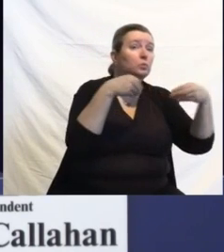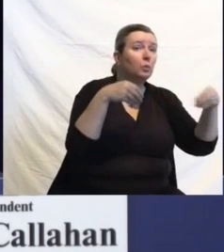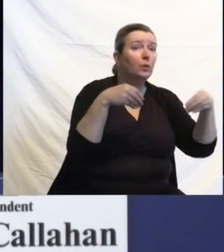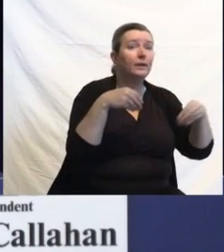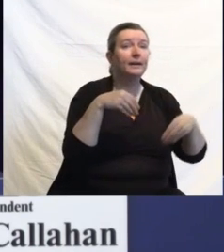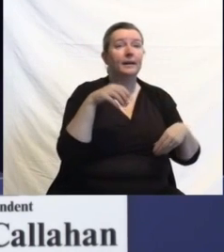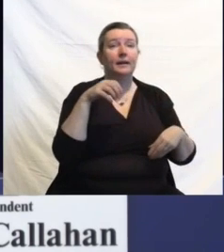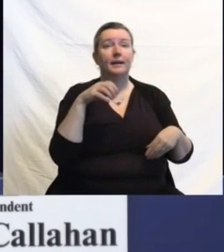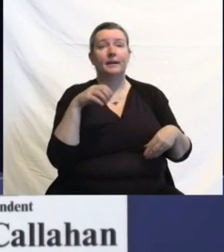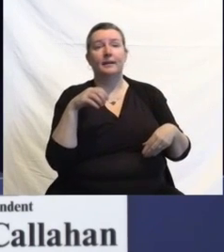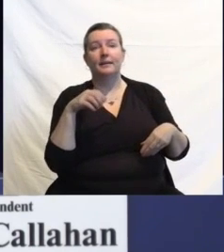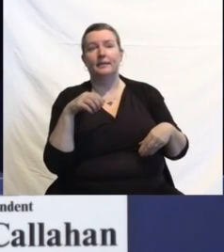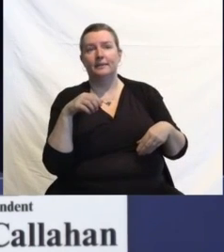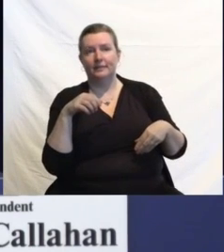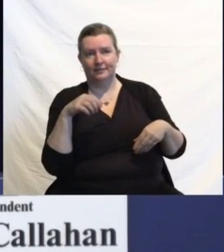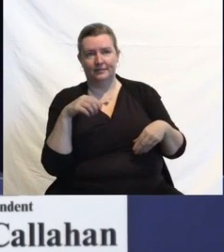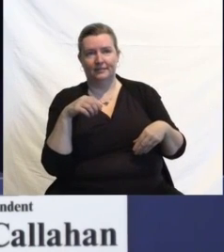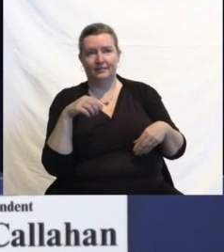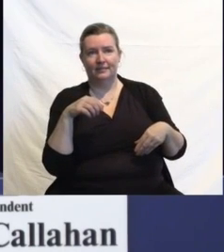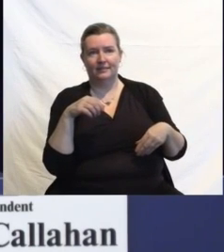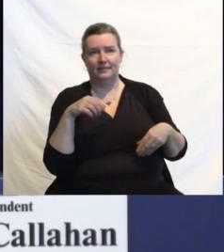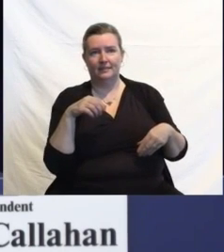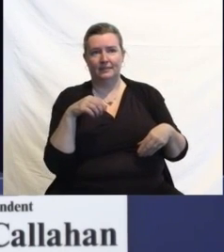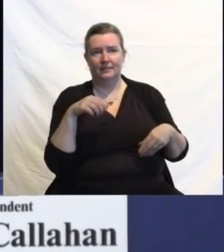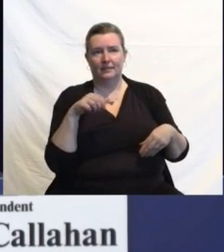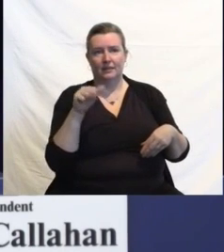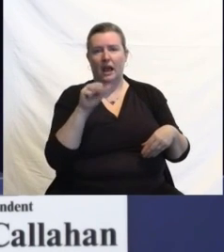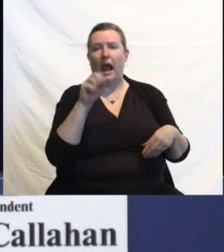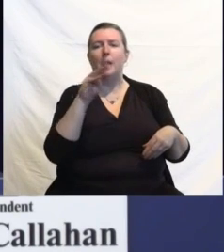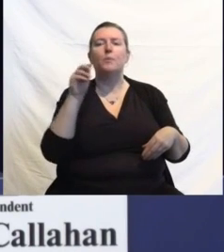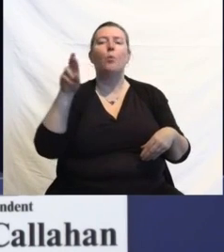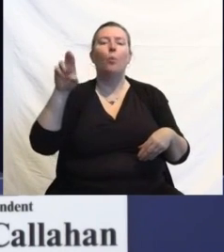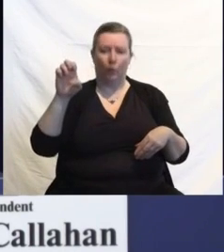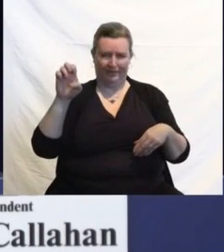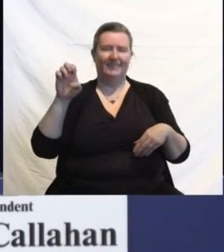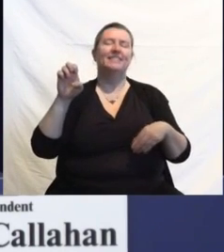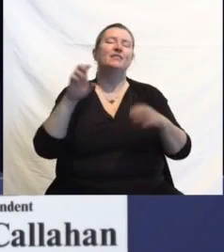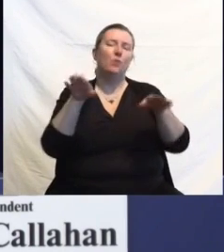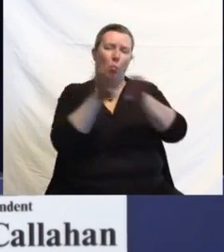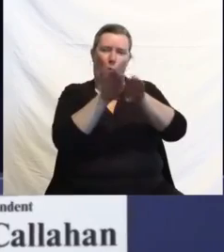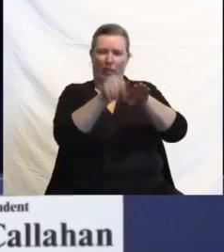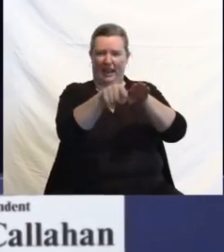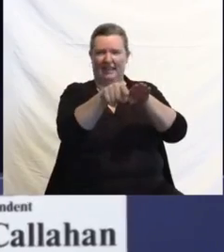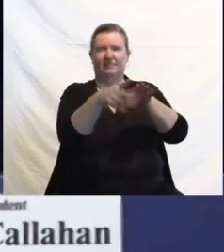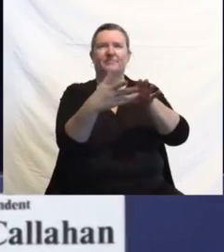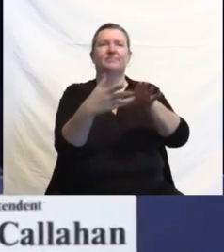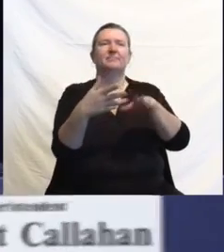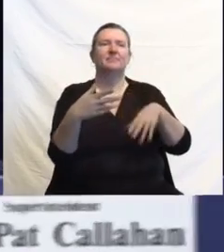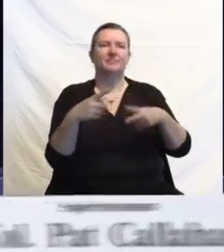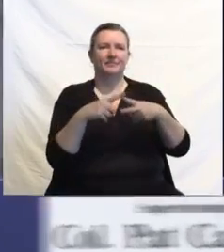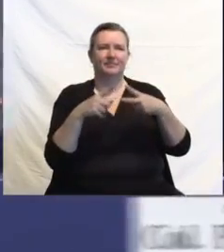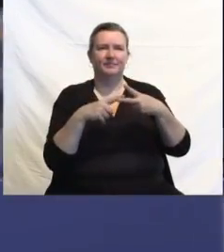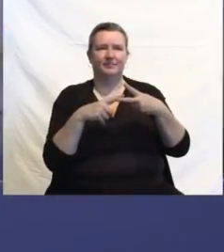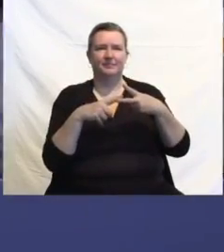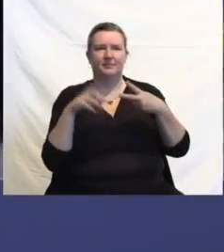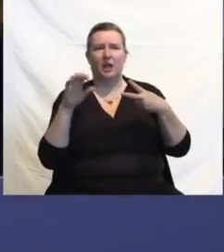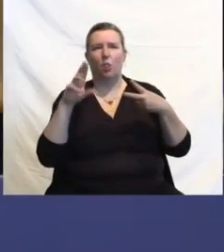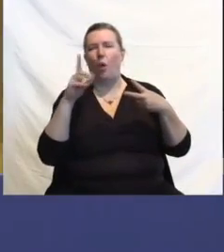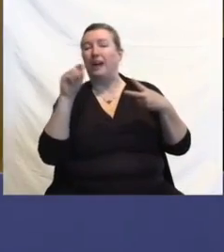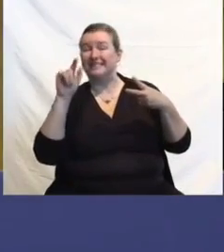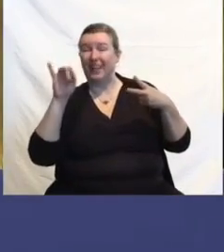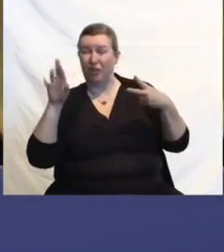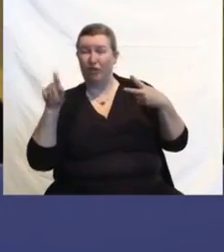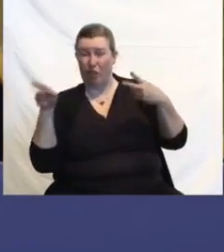the initial vaccines, but we anticipate them being open within the next few weeks. Importantly, Trish, you didn't ask it, but embedded in your